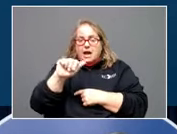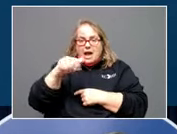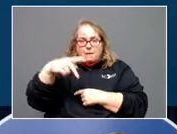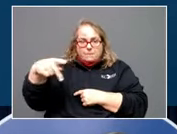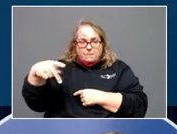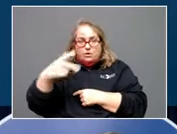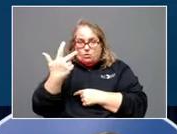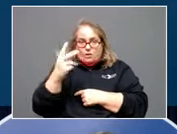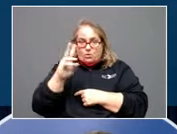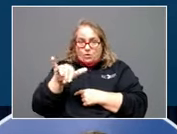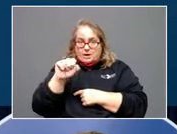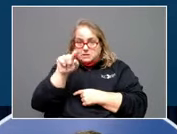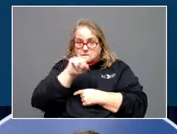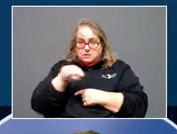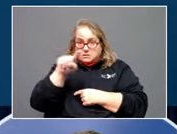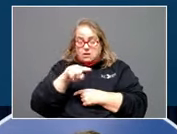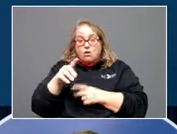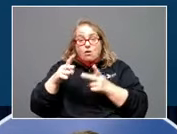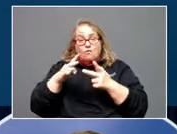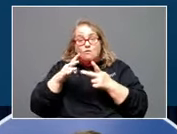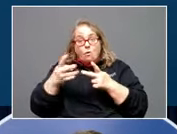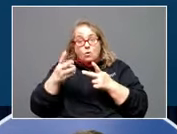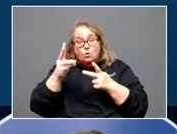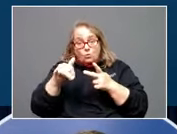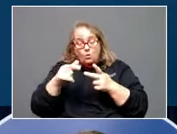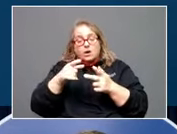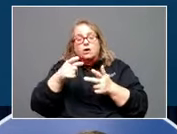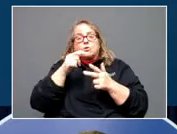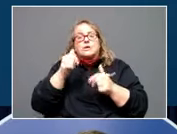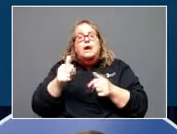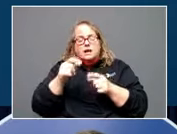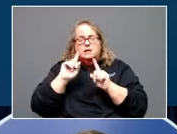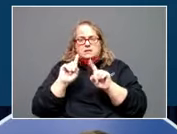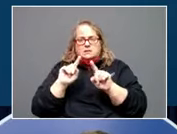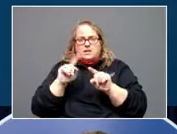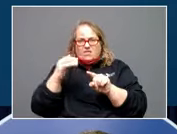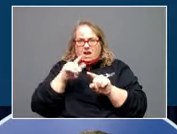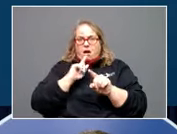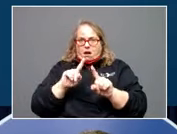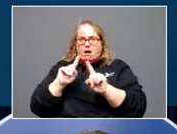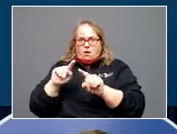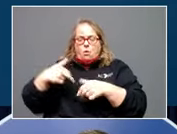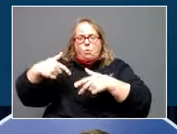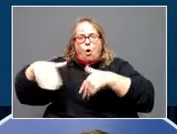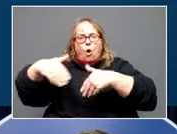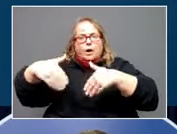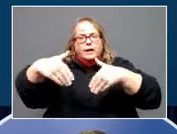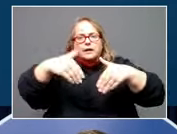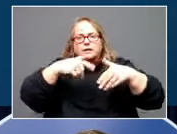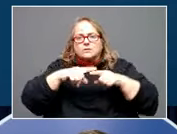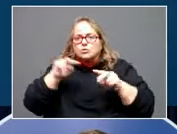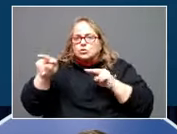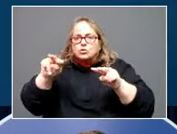ways. The fourth way is they're canvassing neighborhoods that have been impacted. These are people in FEMA shirts with an iPad.